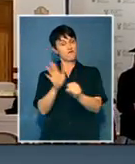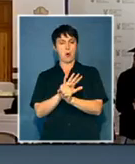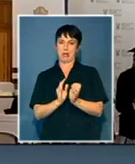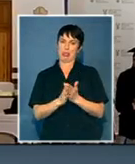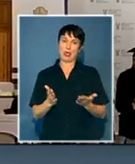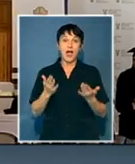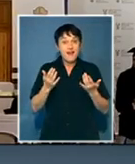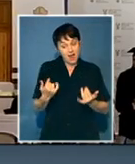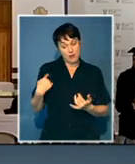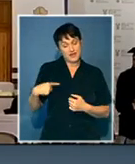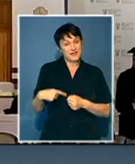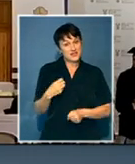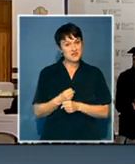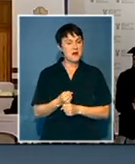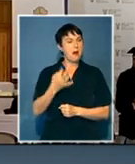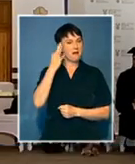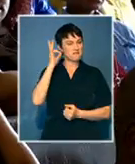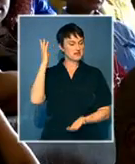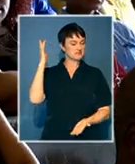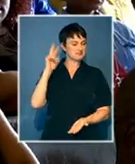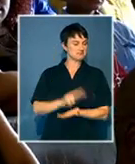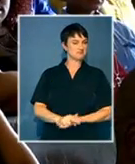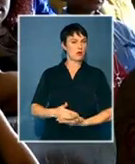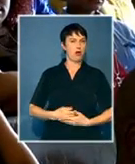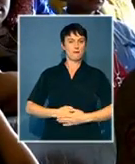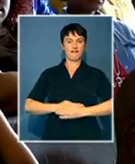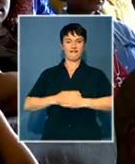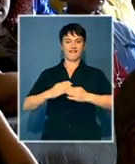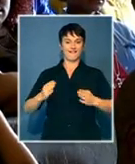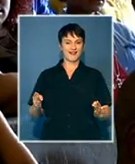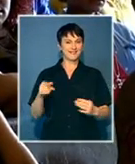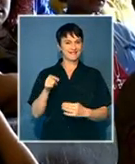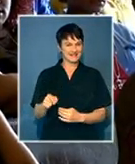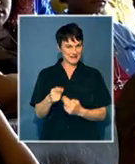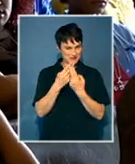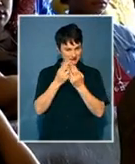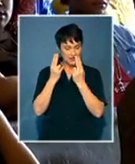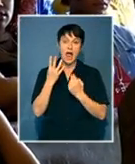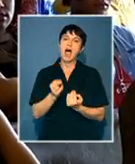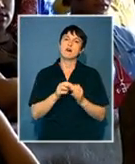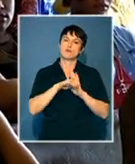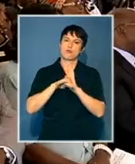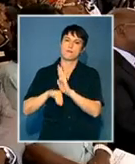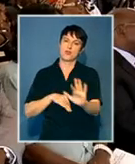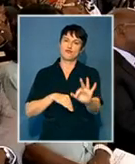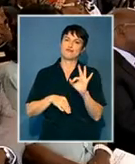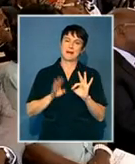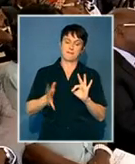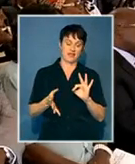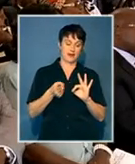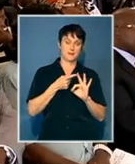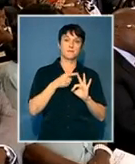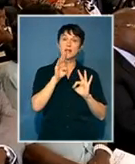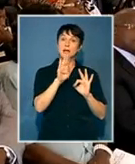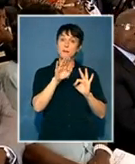year, however, the government officially opened the first one in the province. The university currently offers only three programs. They